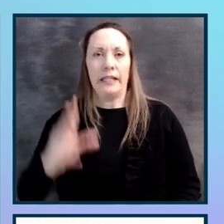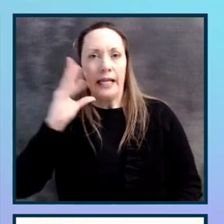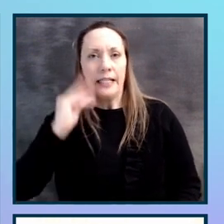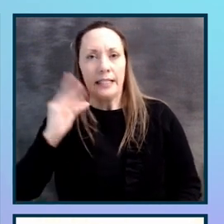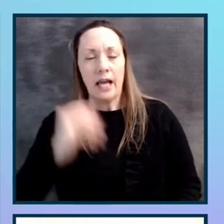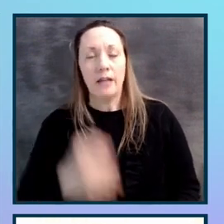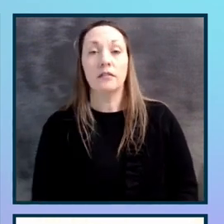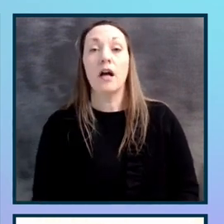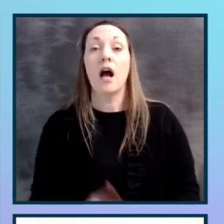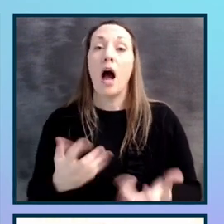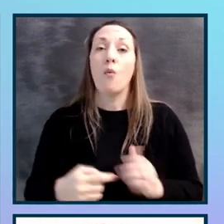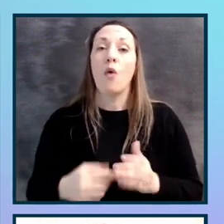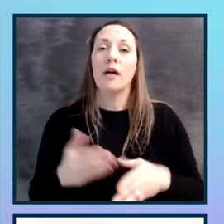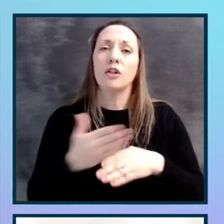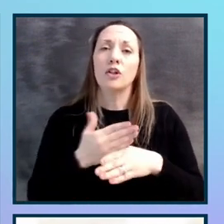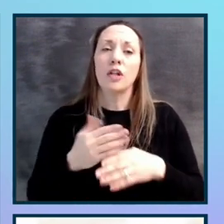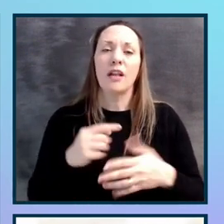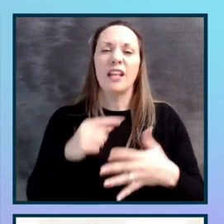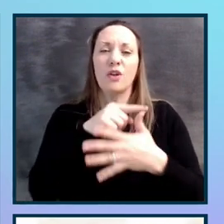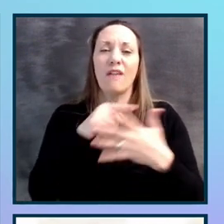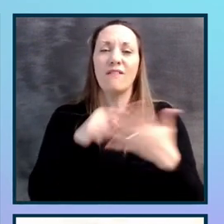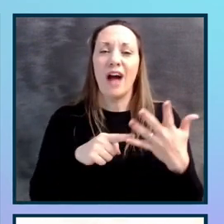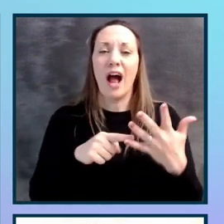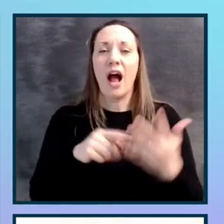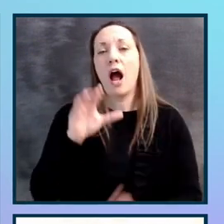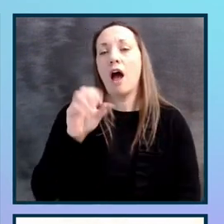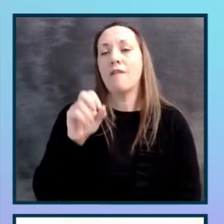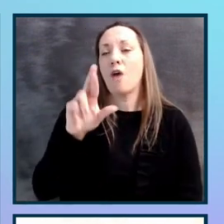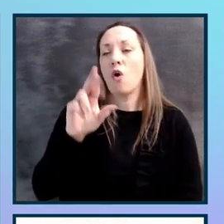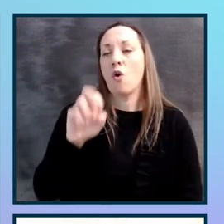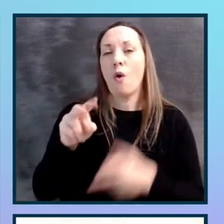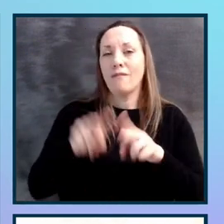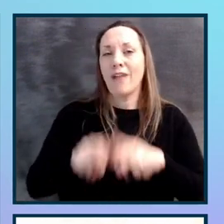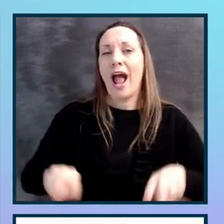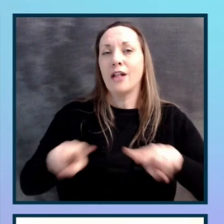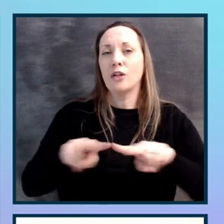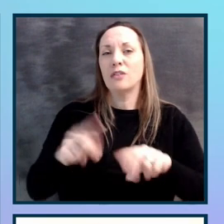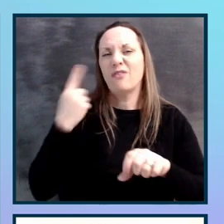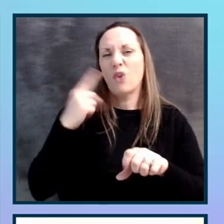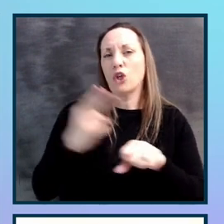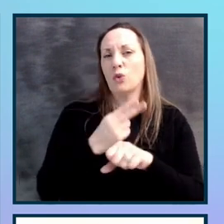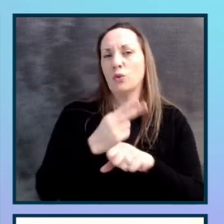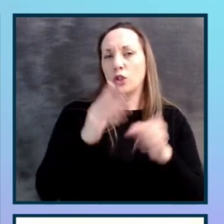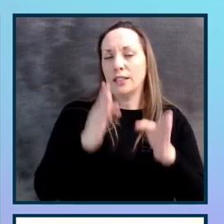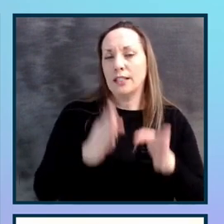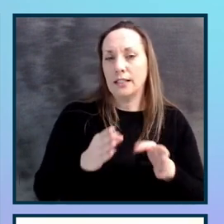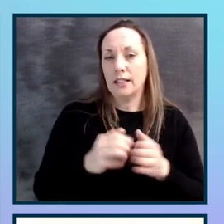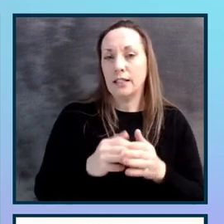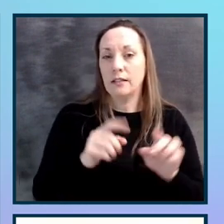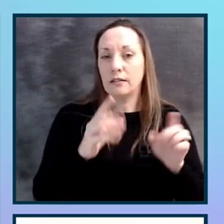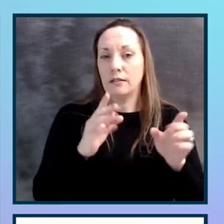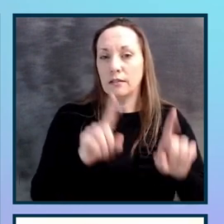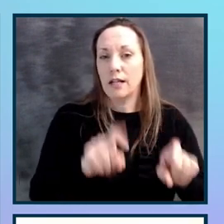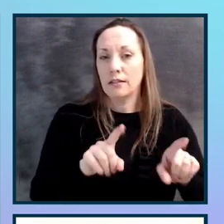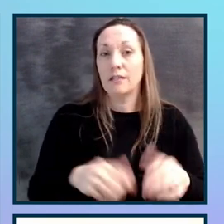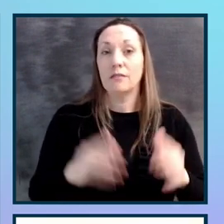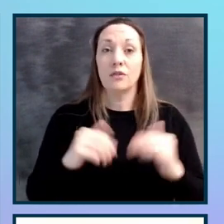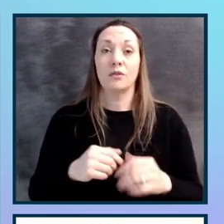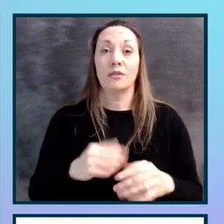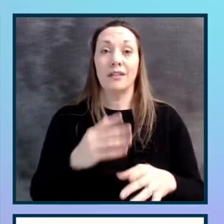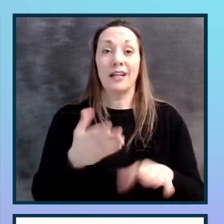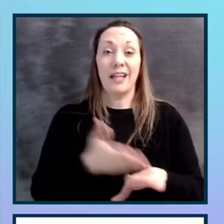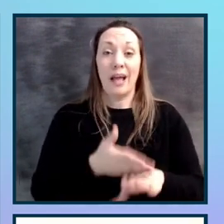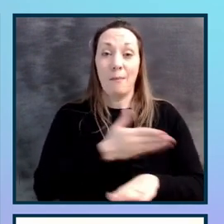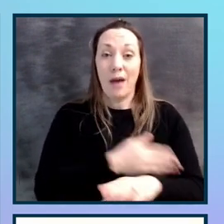wanted to share this. These are our five core values at user testing. As you can see, they are get better, drive results, customers